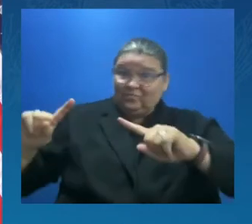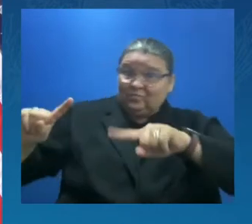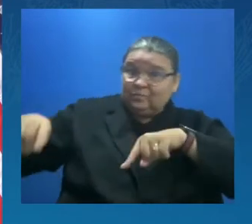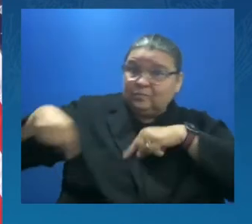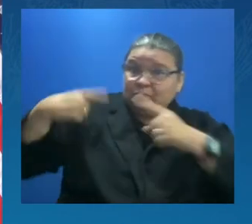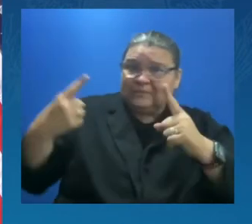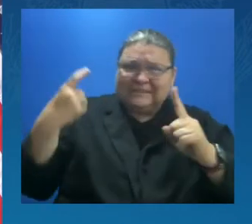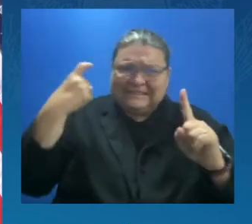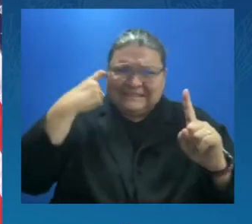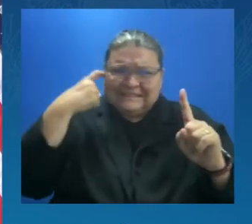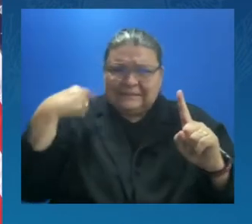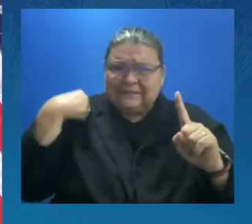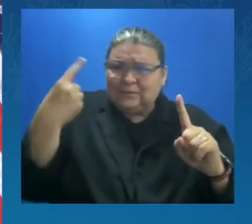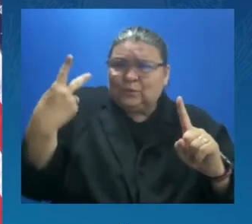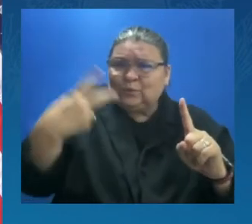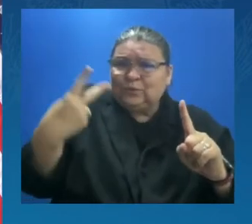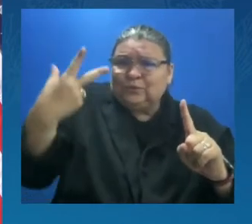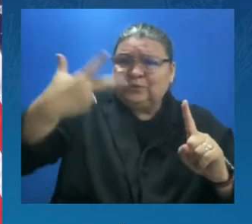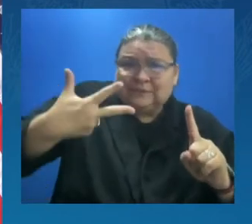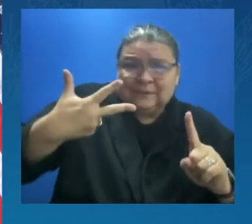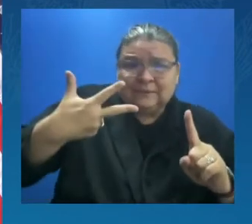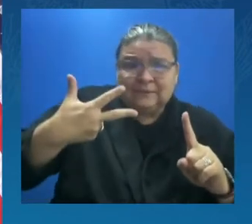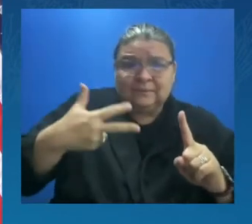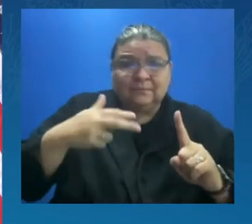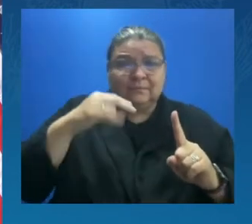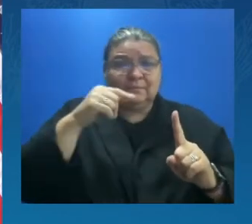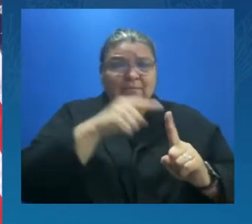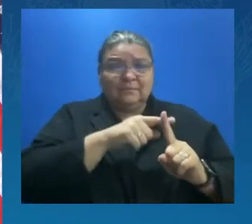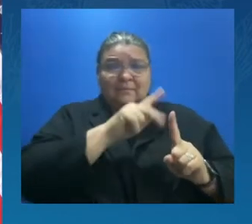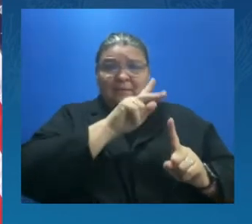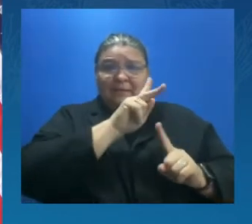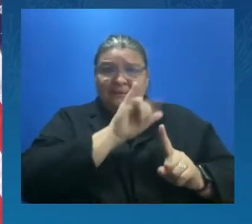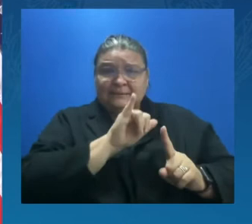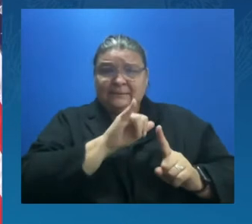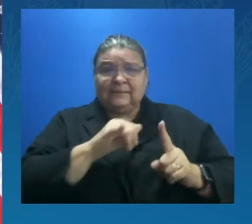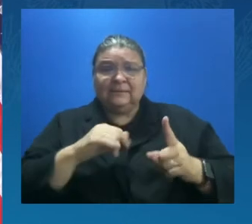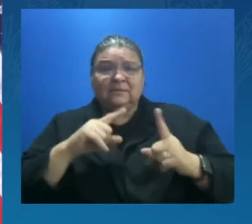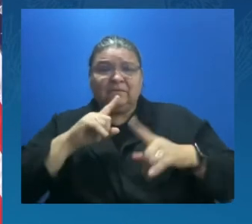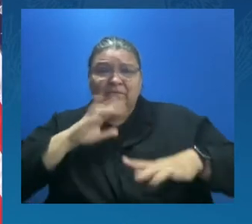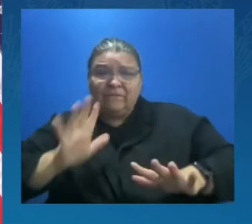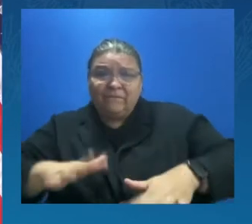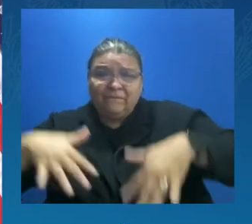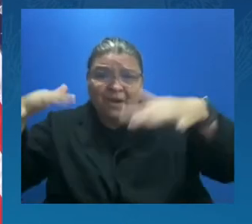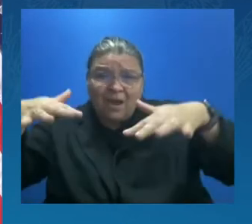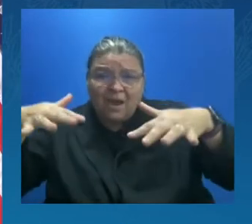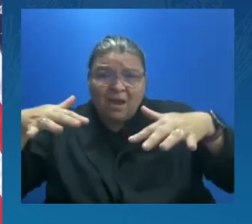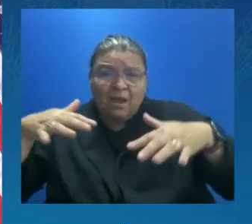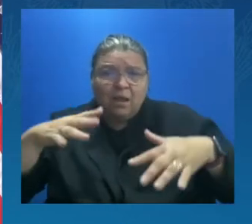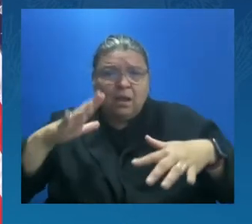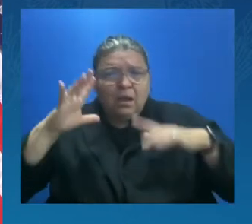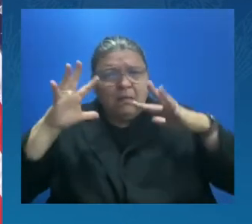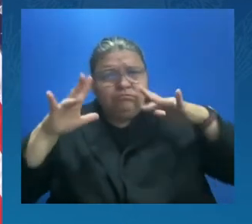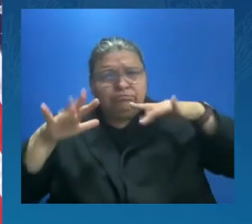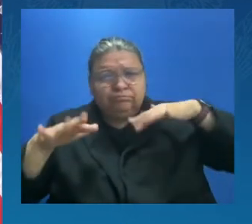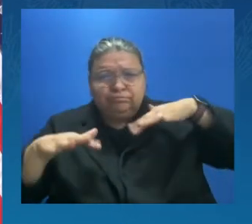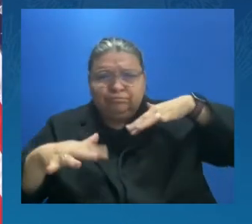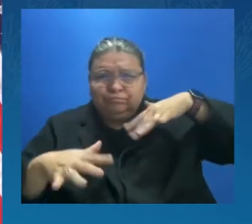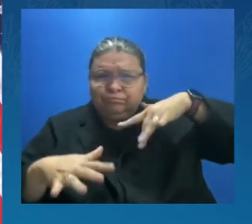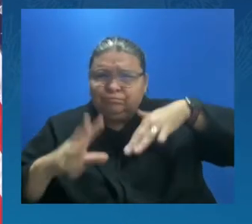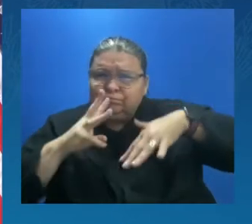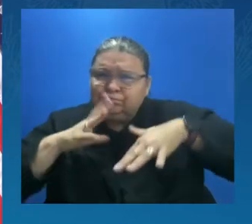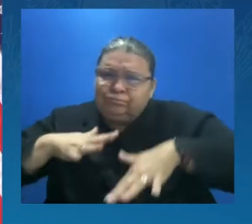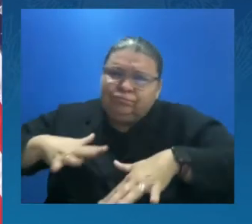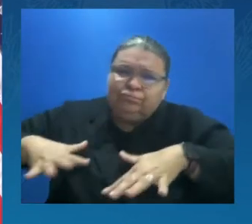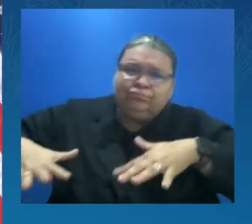and Kentucky, washing away entire neighborhoods, leaving at least 35